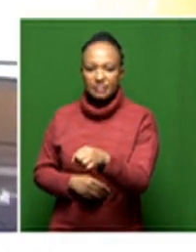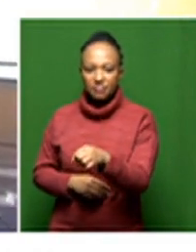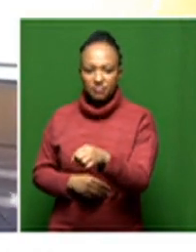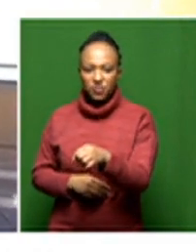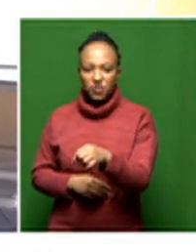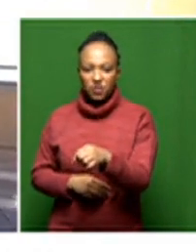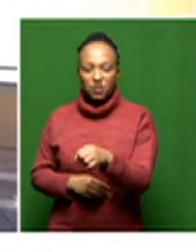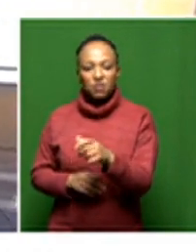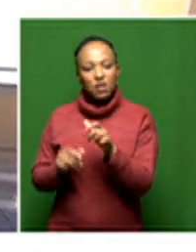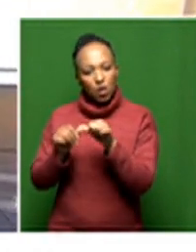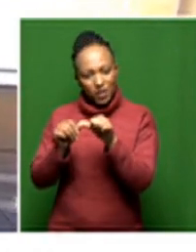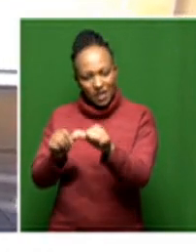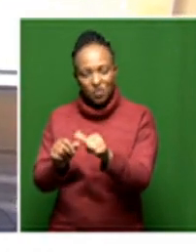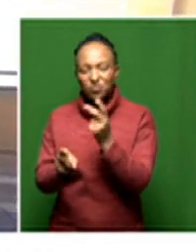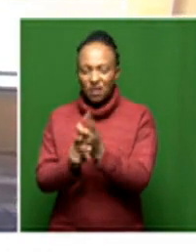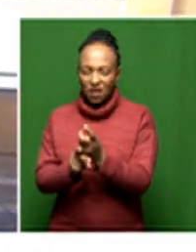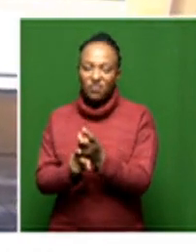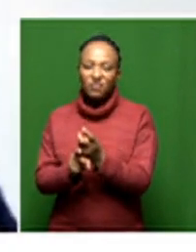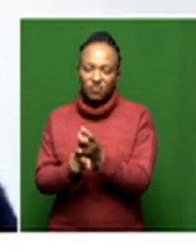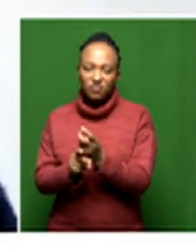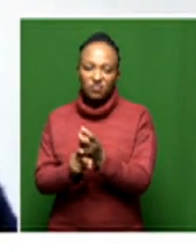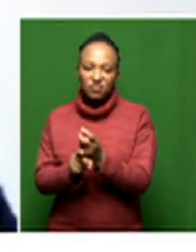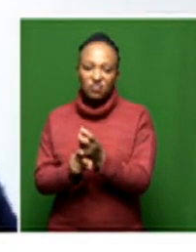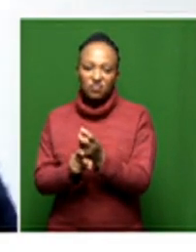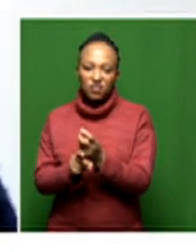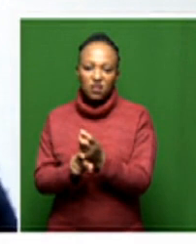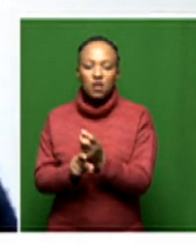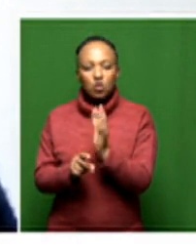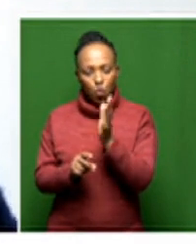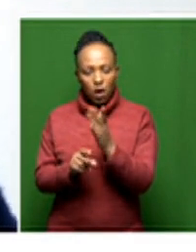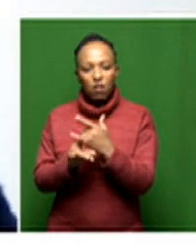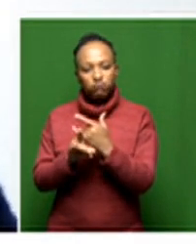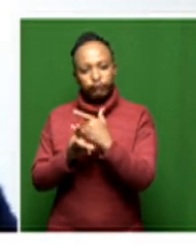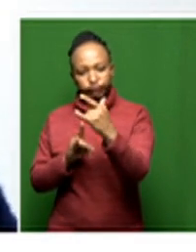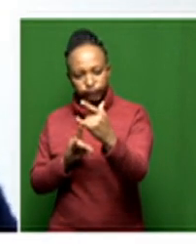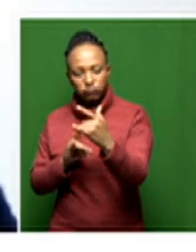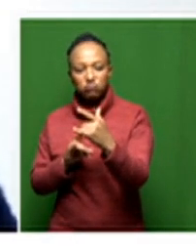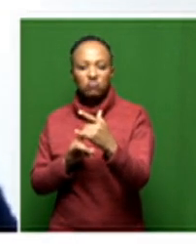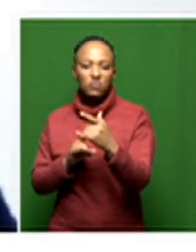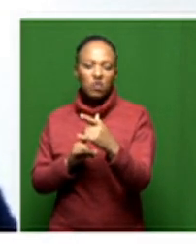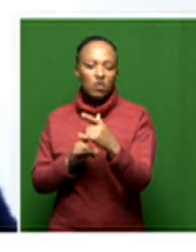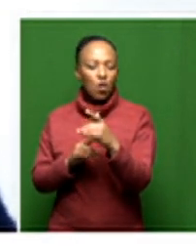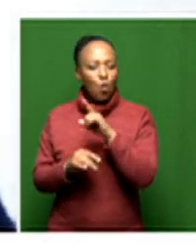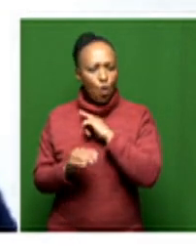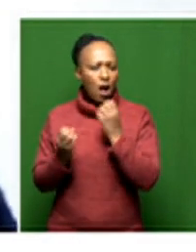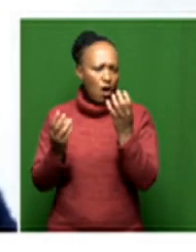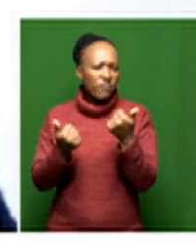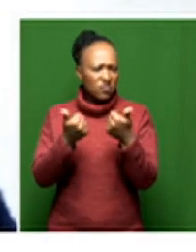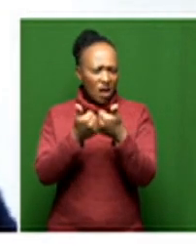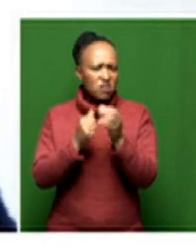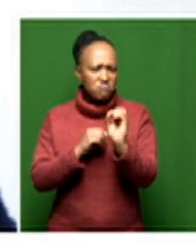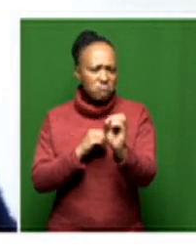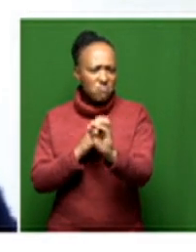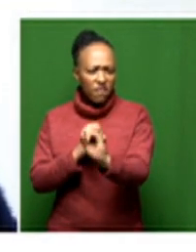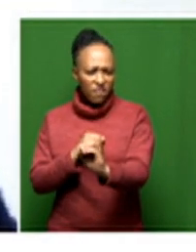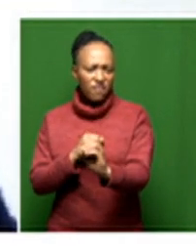and it will continue to be rough but you will get through it a lot of the times we go through the trials and tribulations